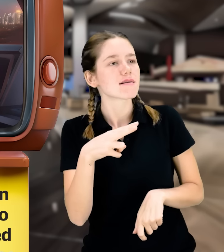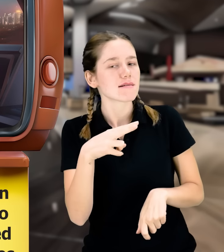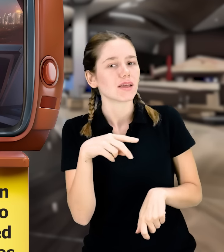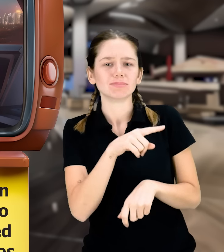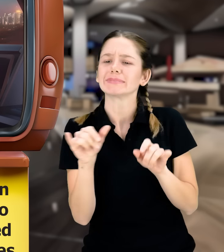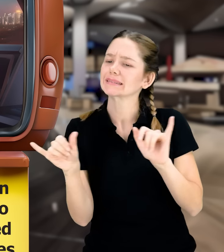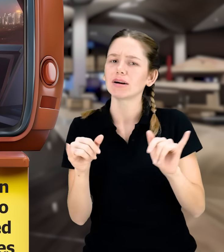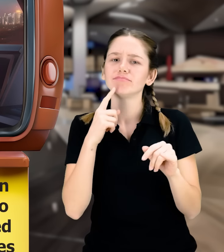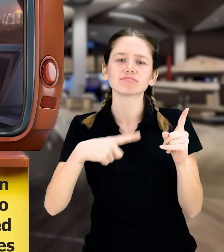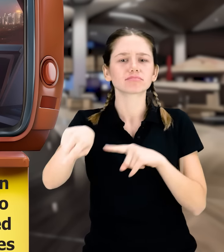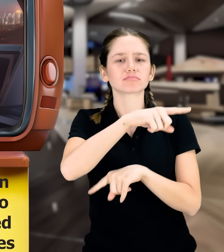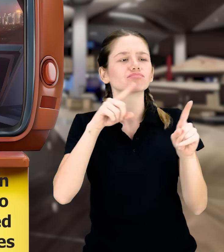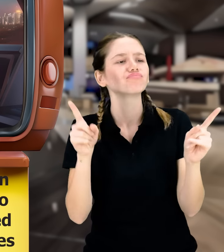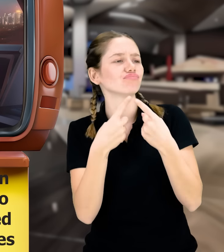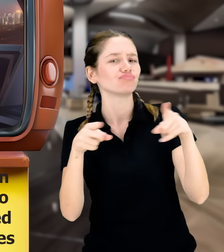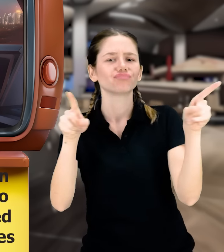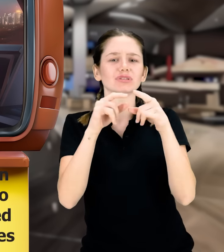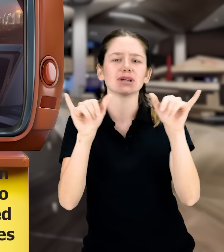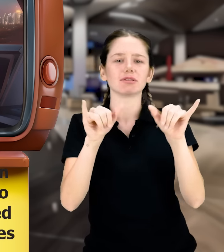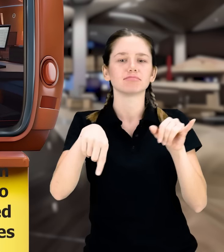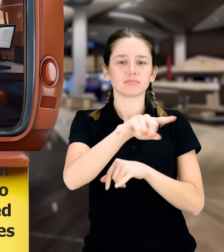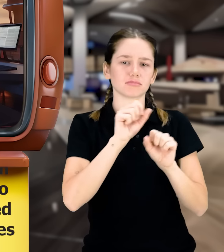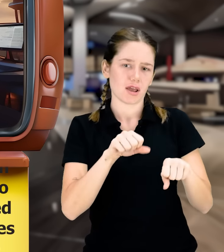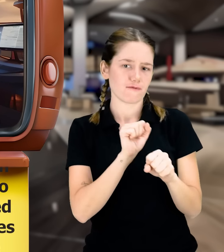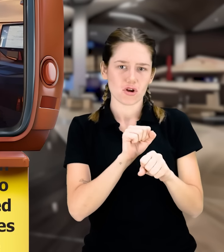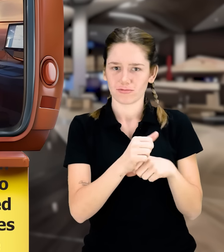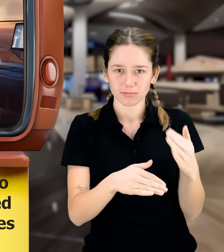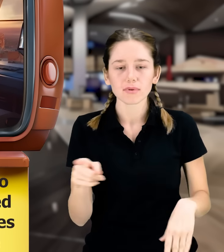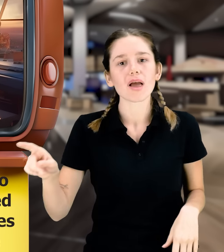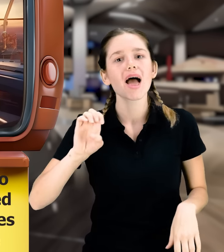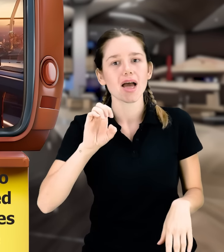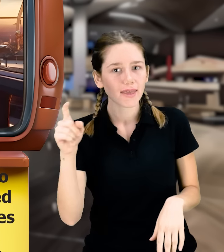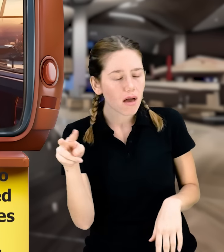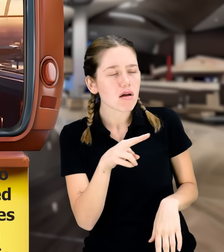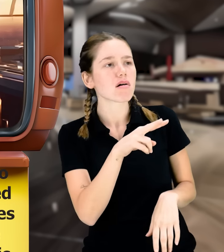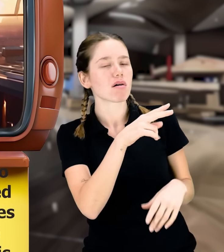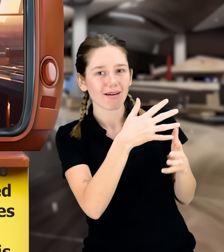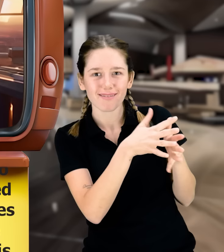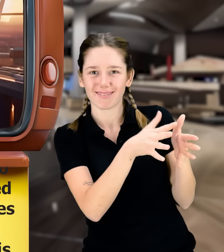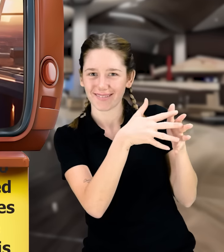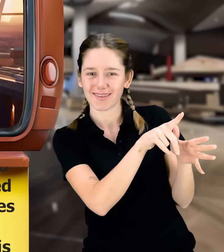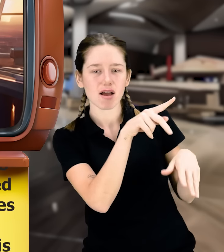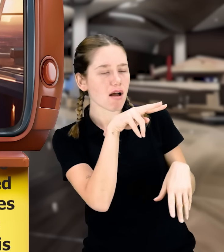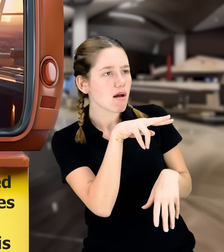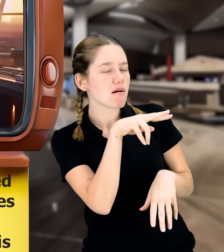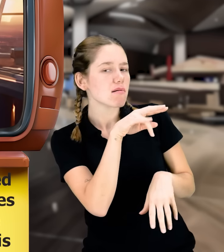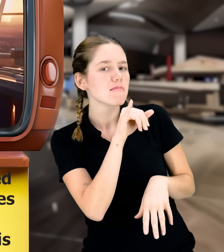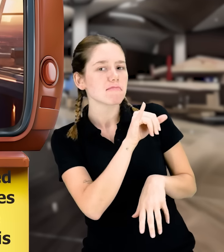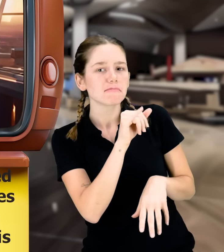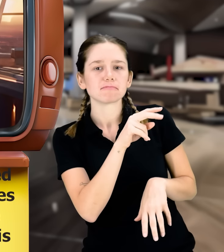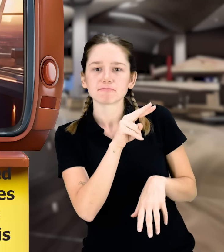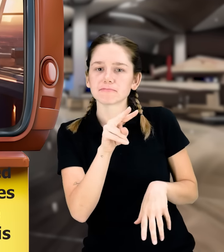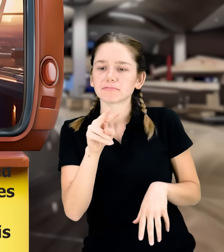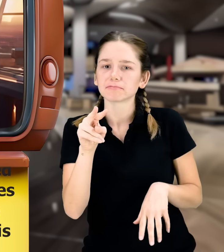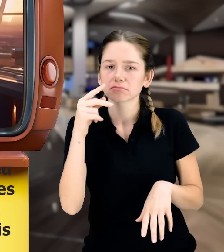where everyone works in harmony. Ege listened carefully to Ruzgar's words and